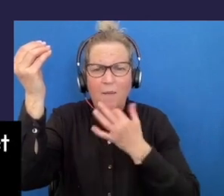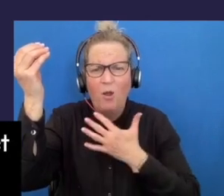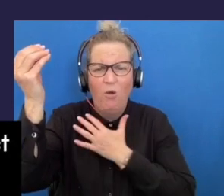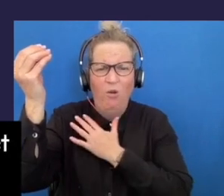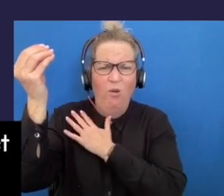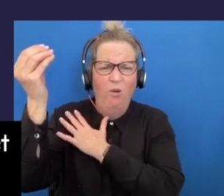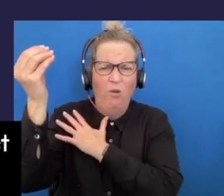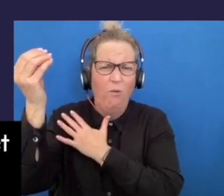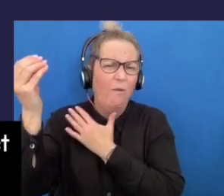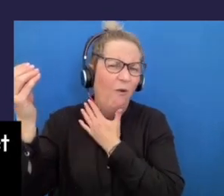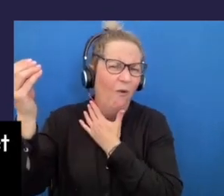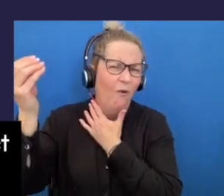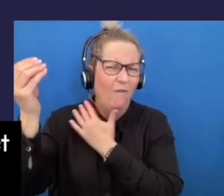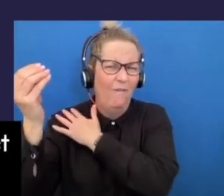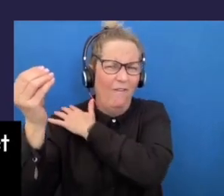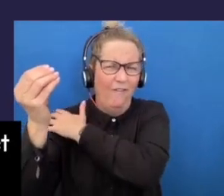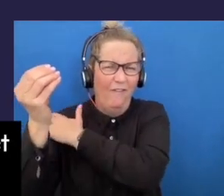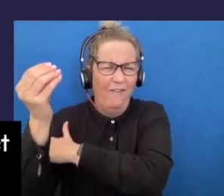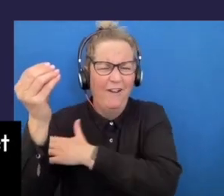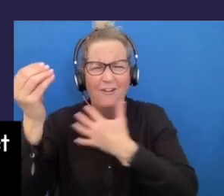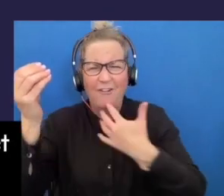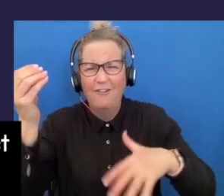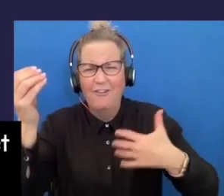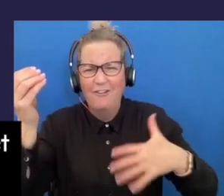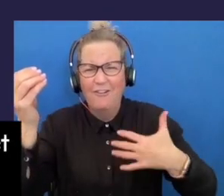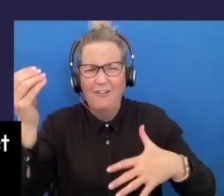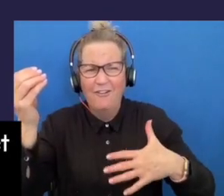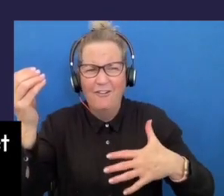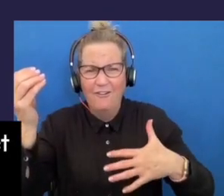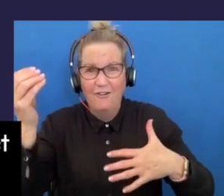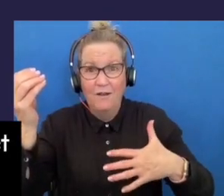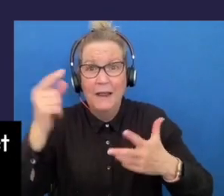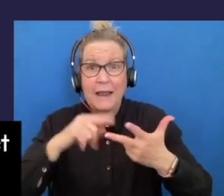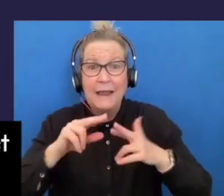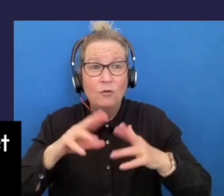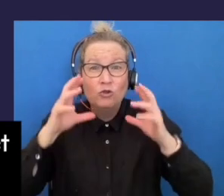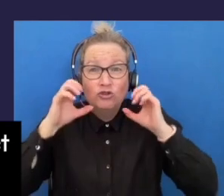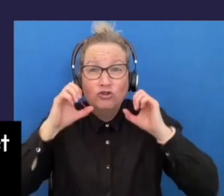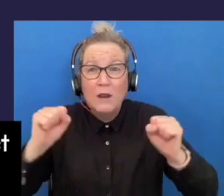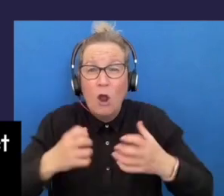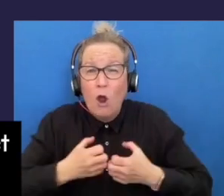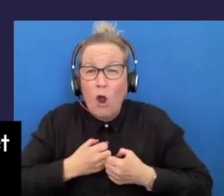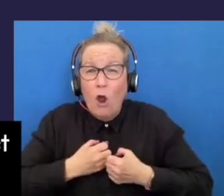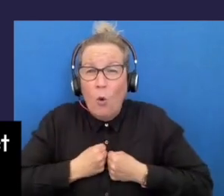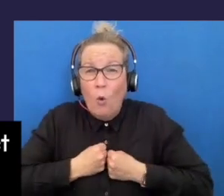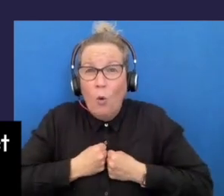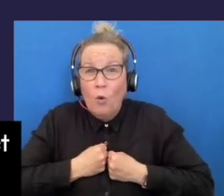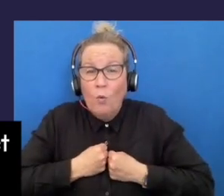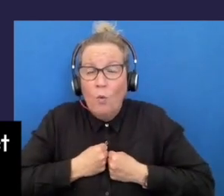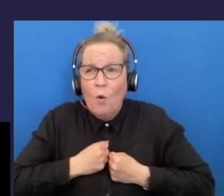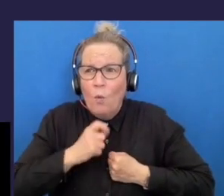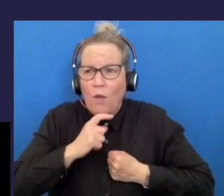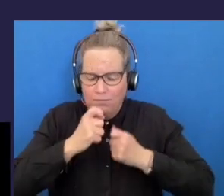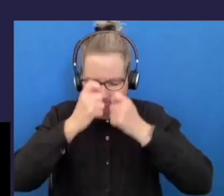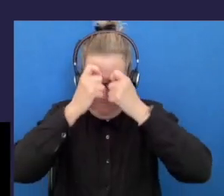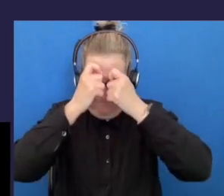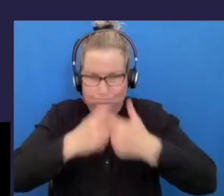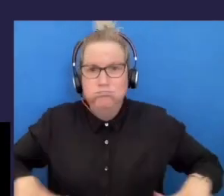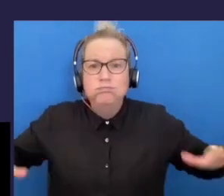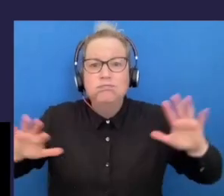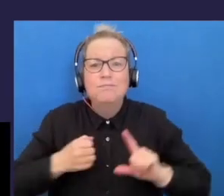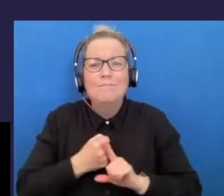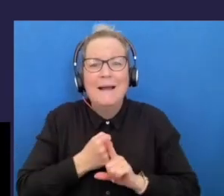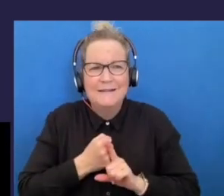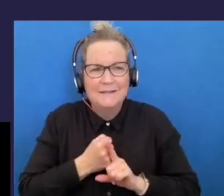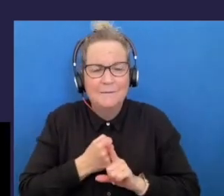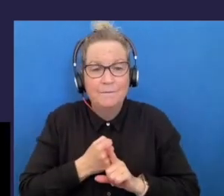the back of the shoulder saw if you hang on to stress it'll affect your whole body and then pretty after a little while i'll get them to bring this